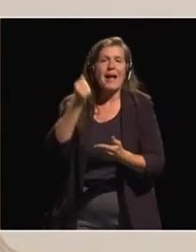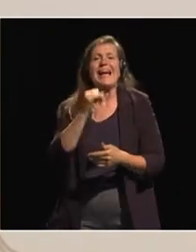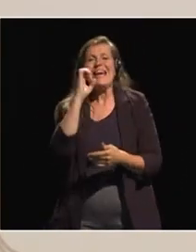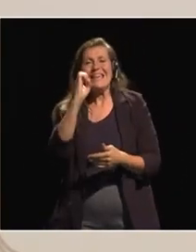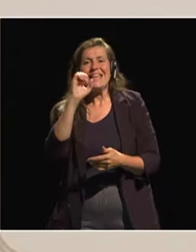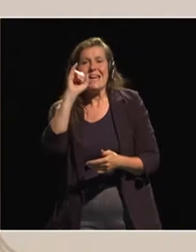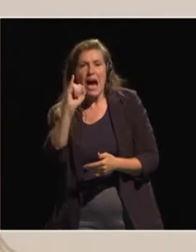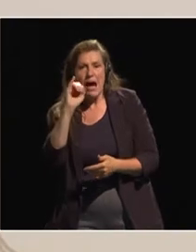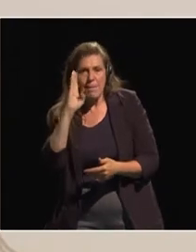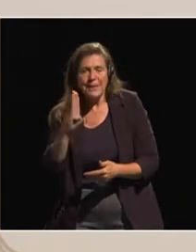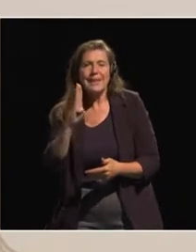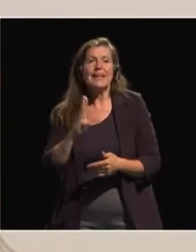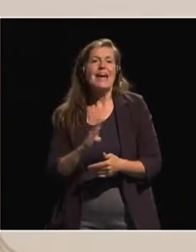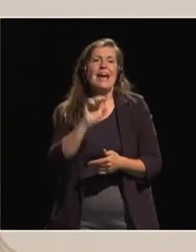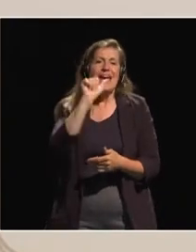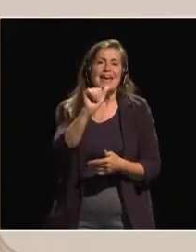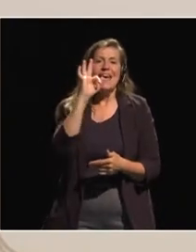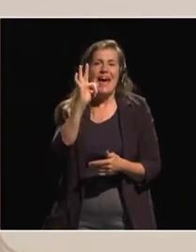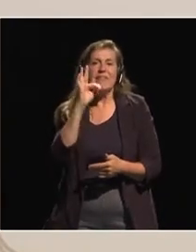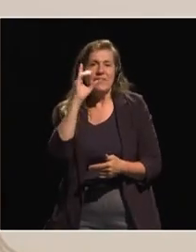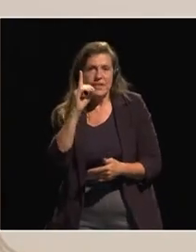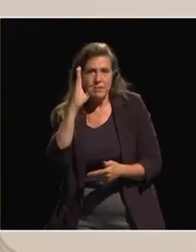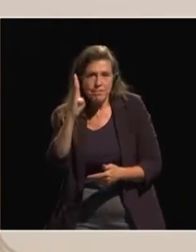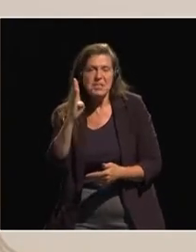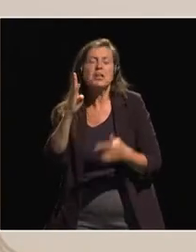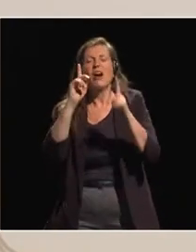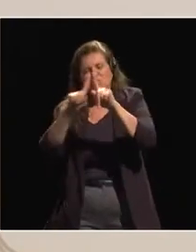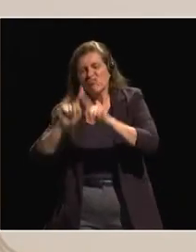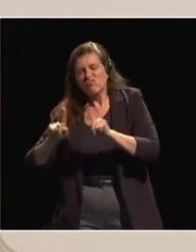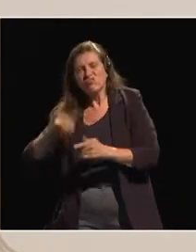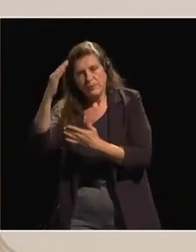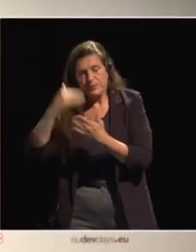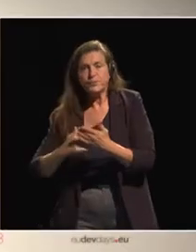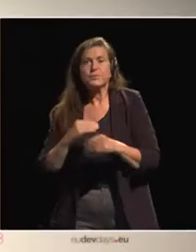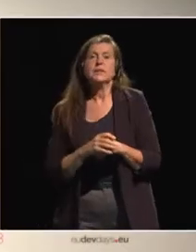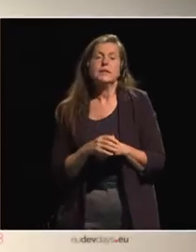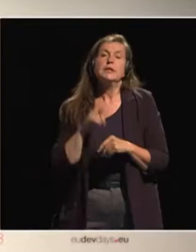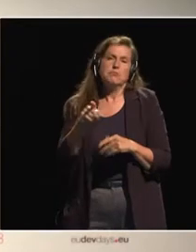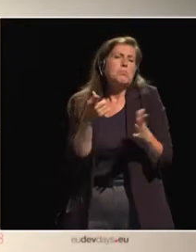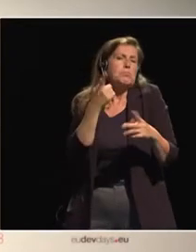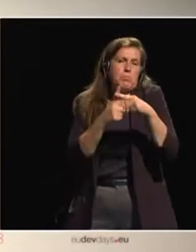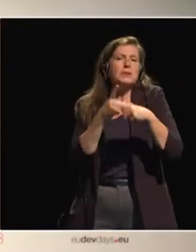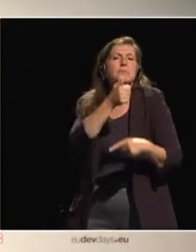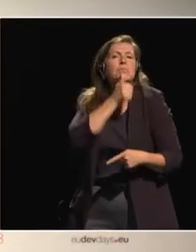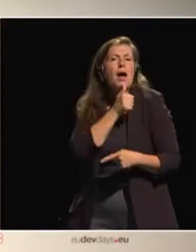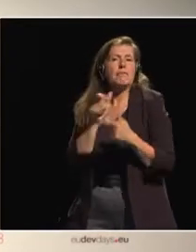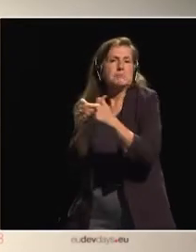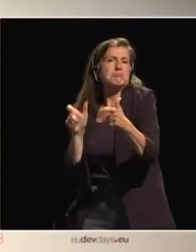AFDB, etc. And together with private sector, private companies.